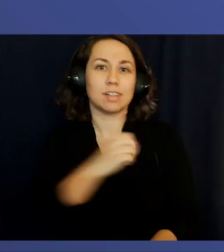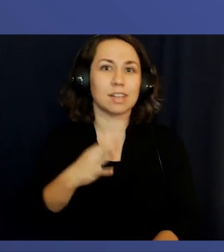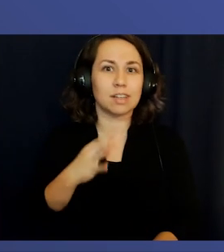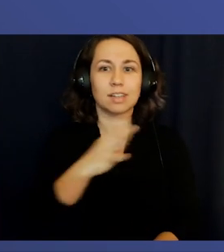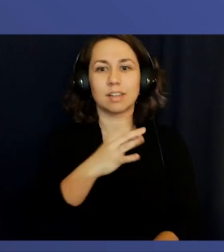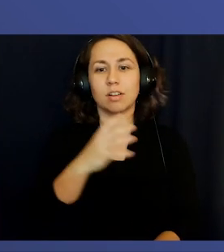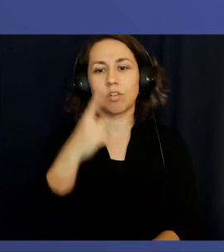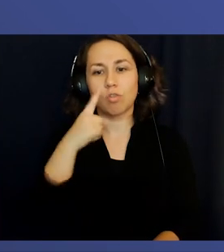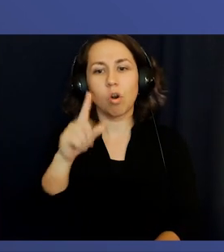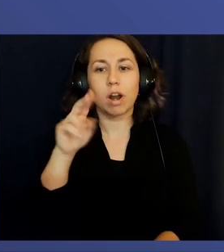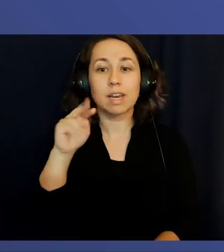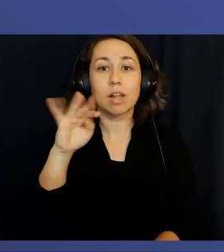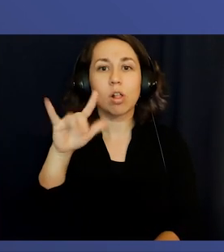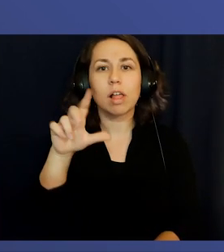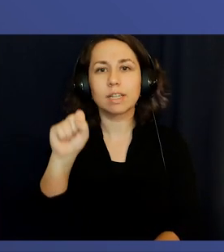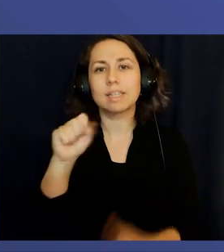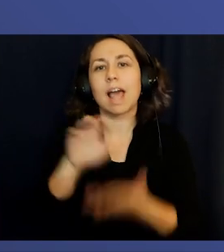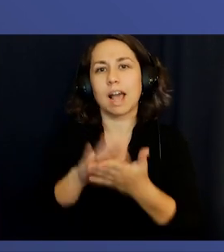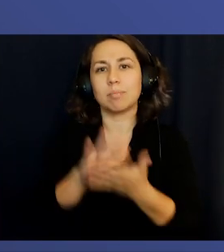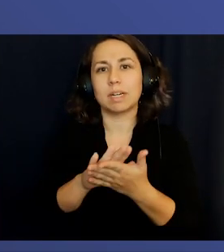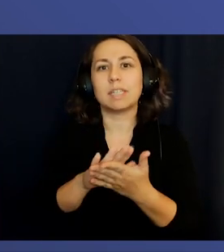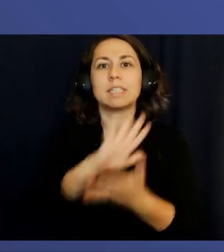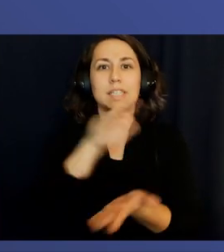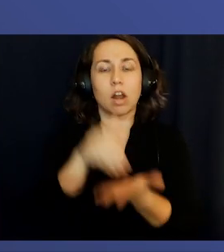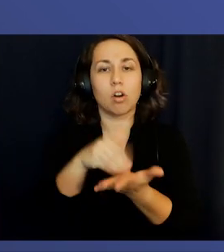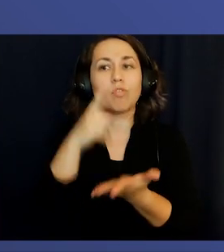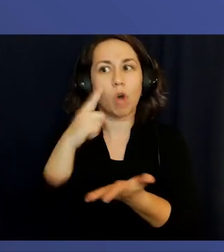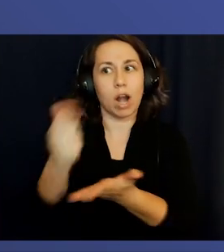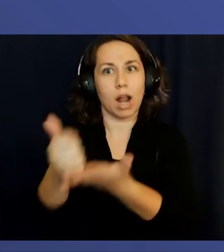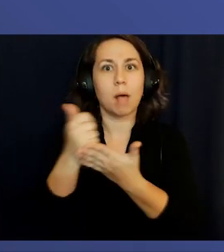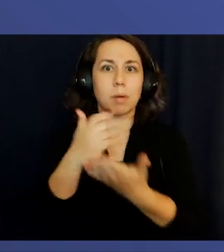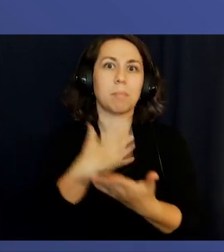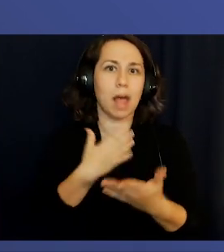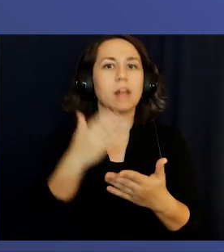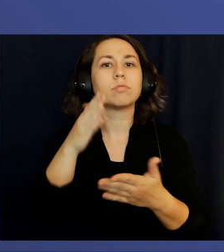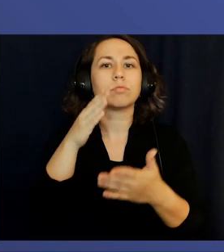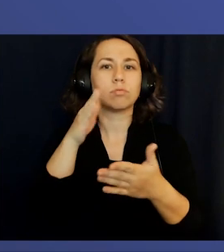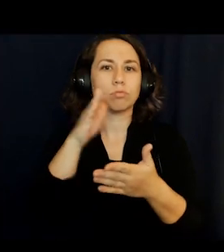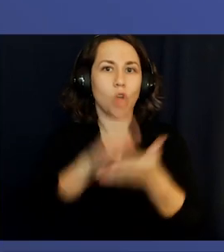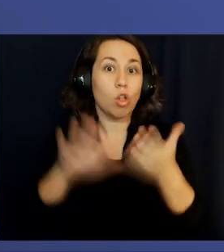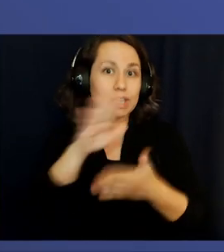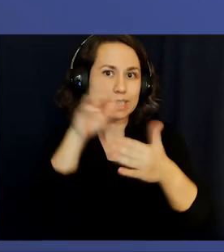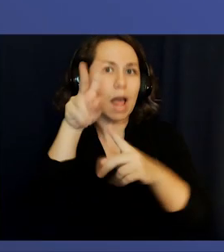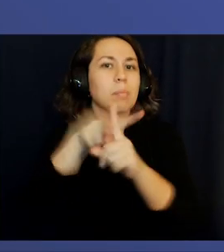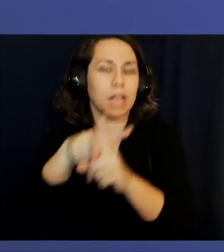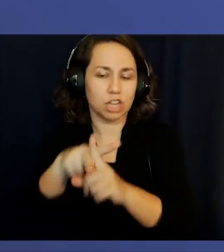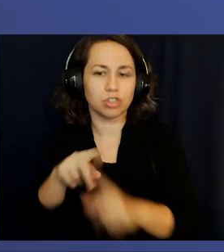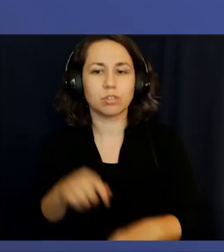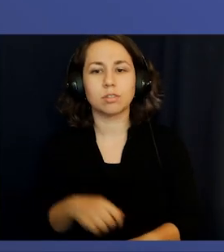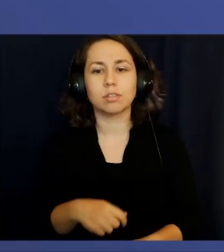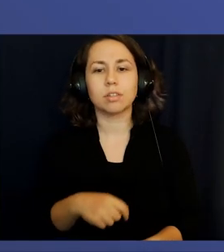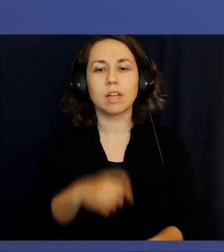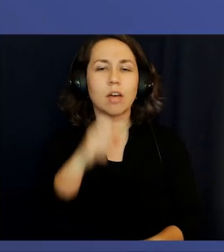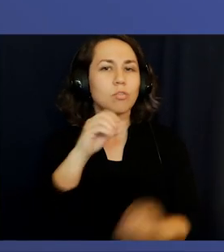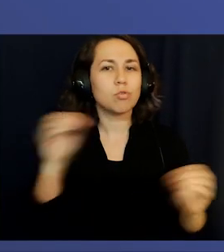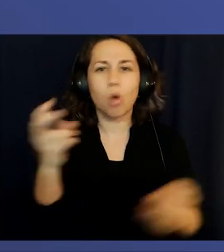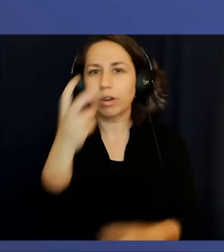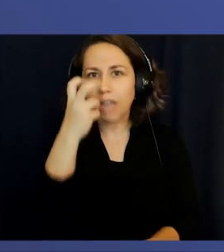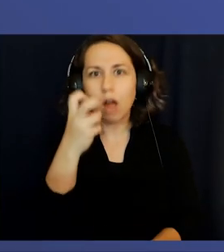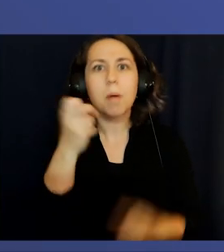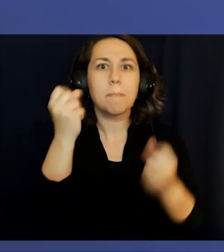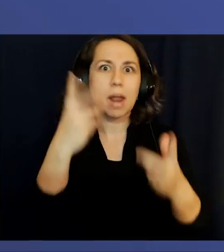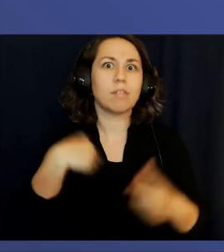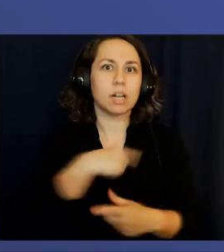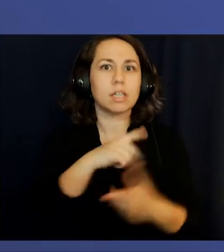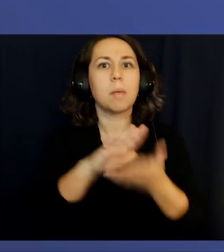and staff at the Nicholas Academic Center who were a huge help in my academics and during the college application process. I have no doubt that many of us will become great